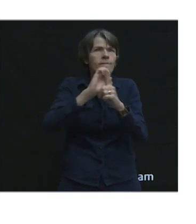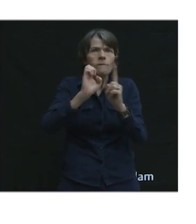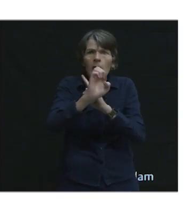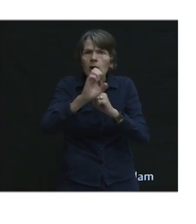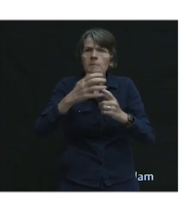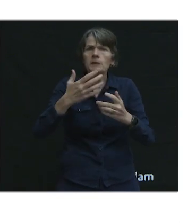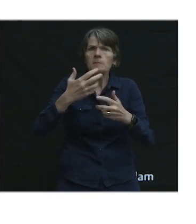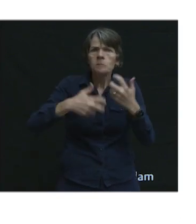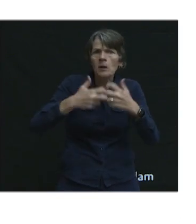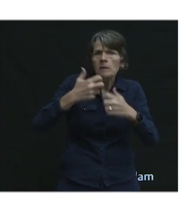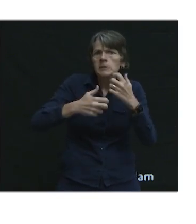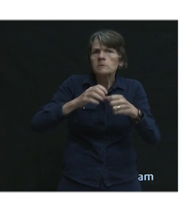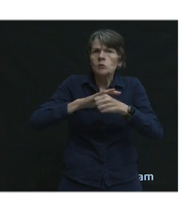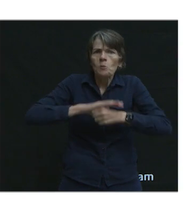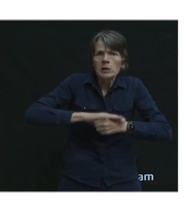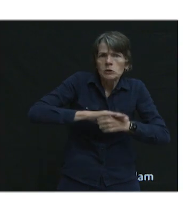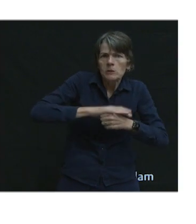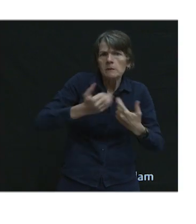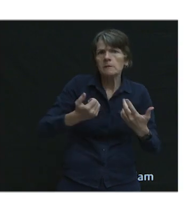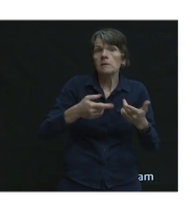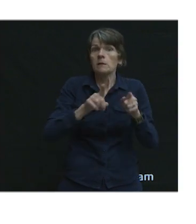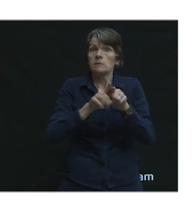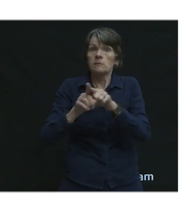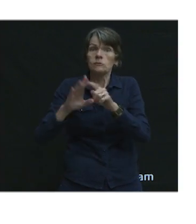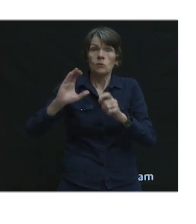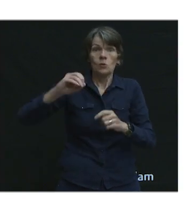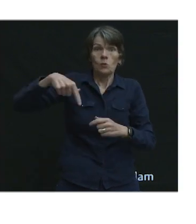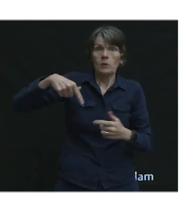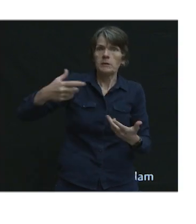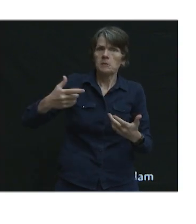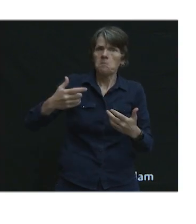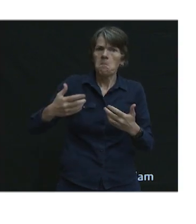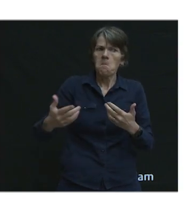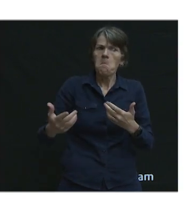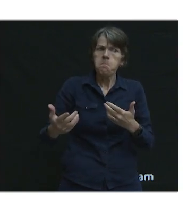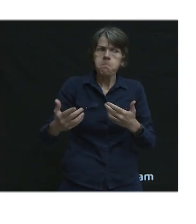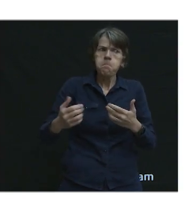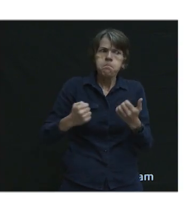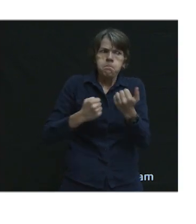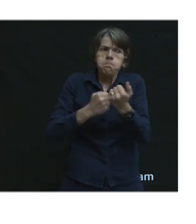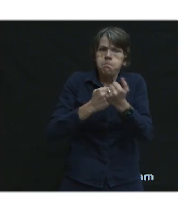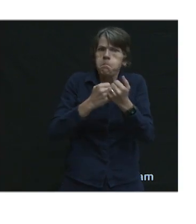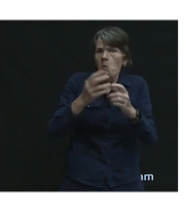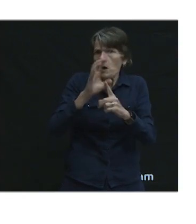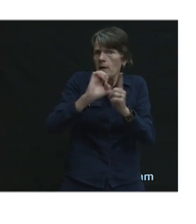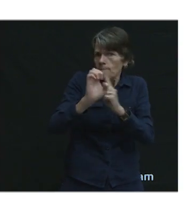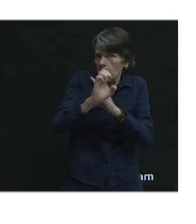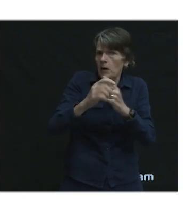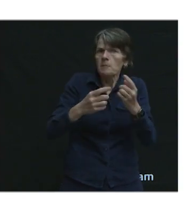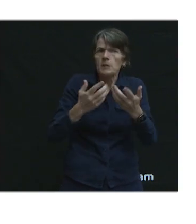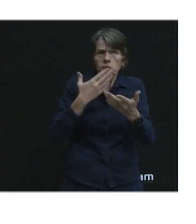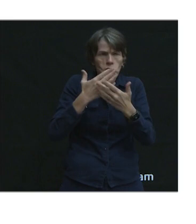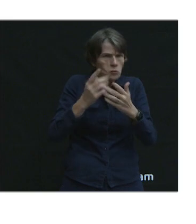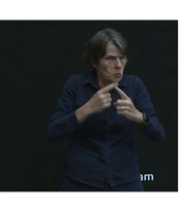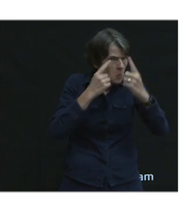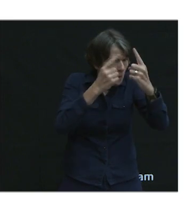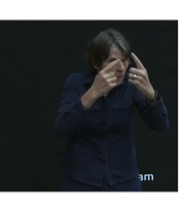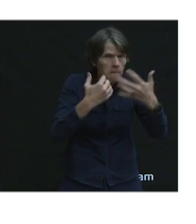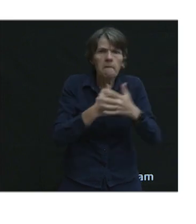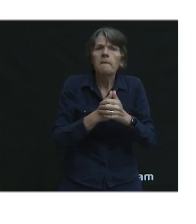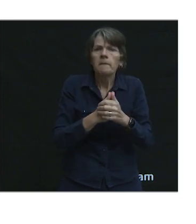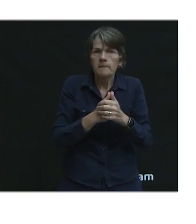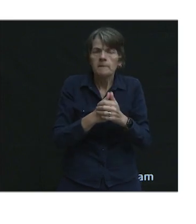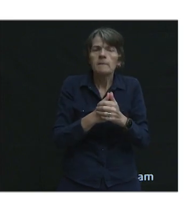of congestion pressures we're under. And so Coquitlam, I would say, is on board. This is a good set of goals that they've put forward.